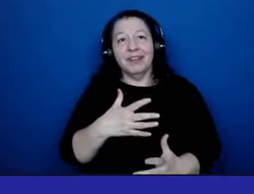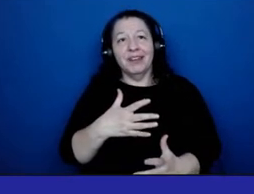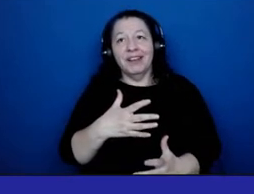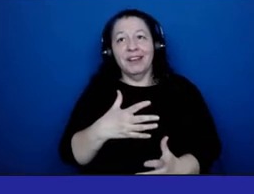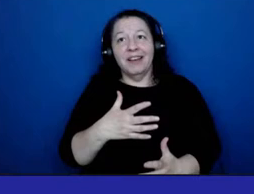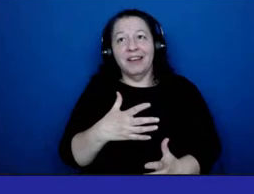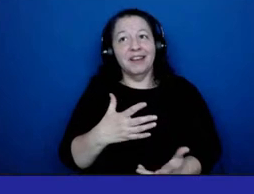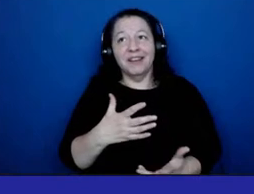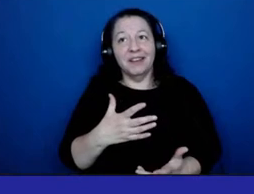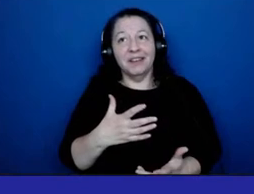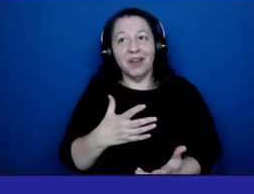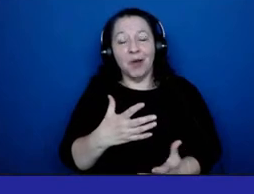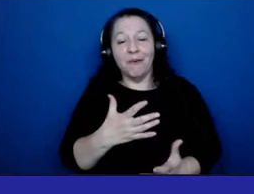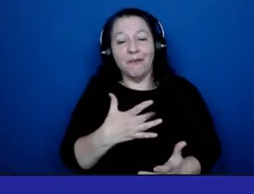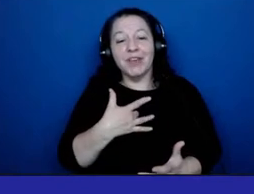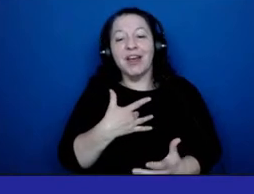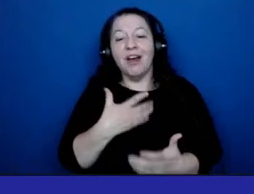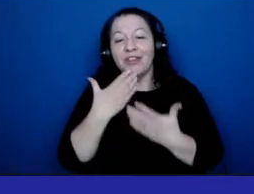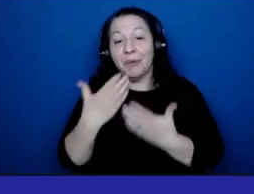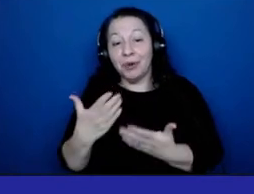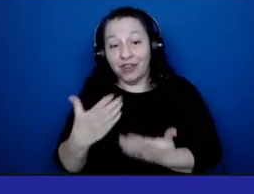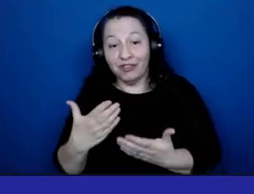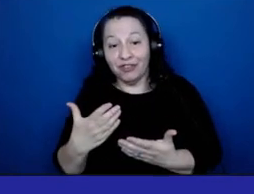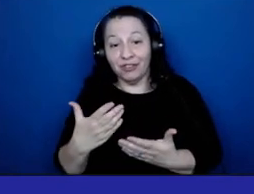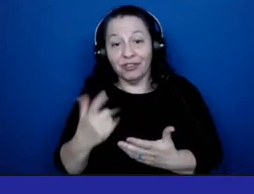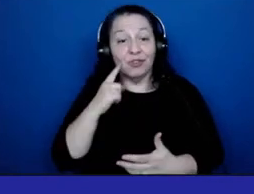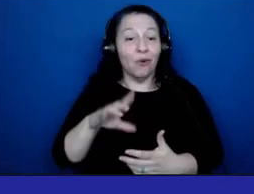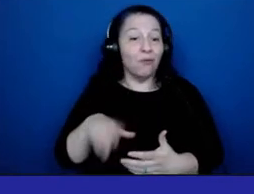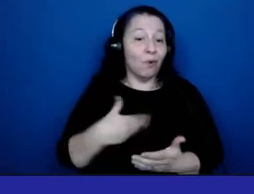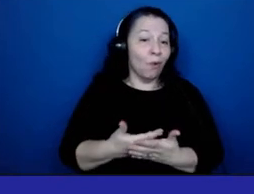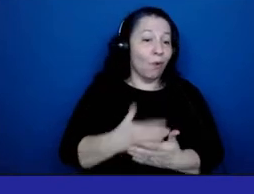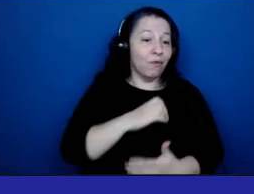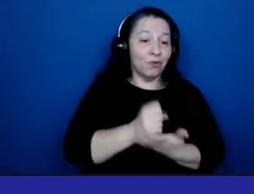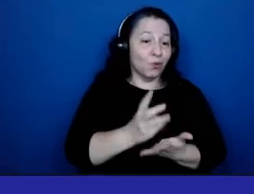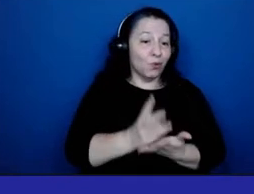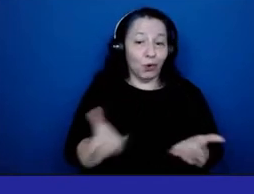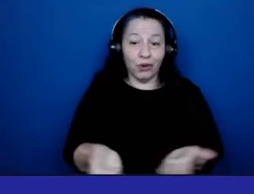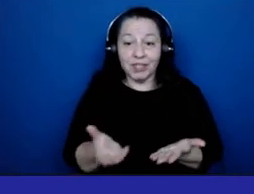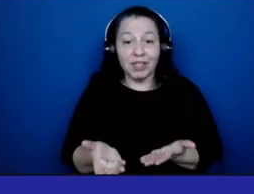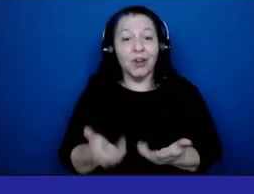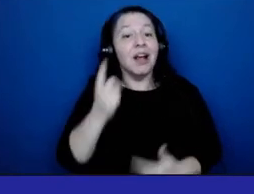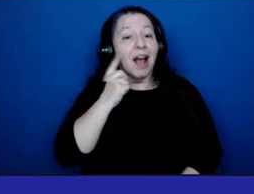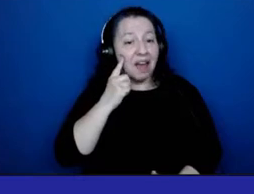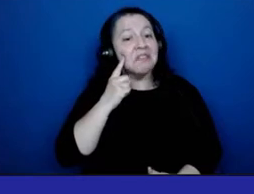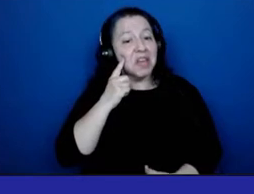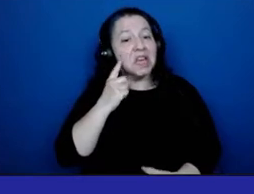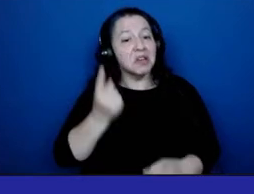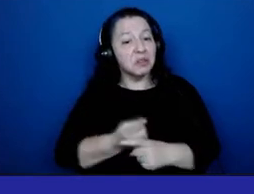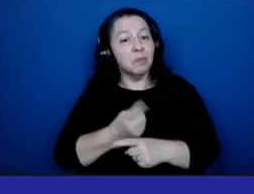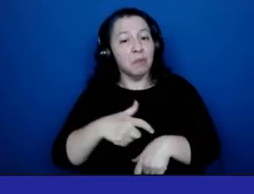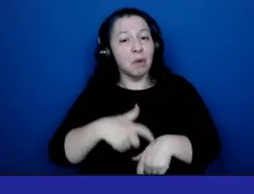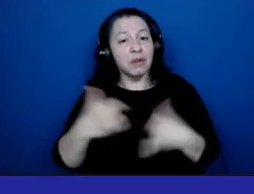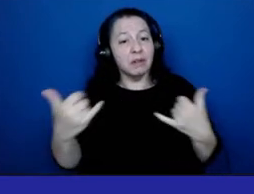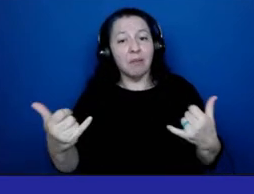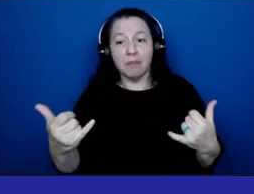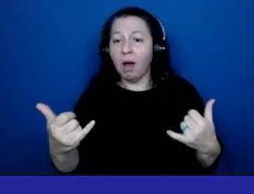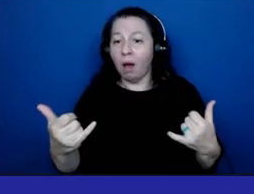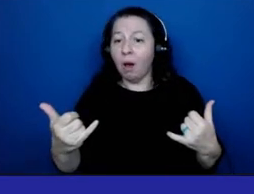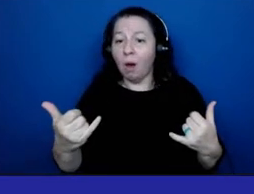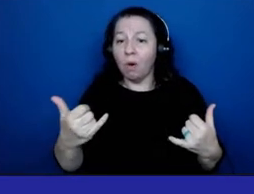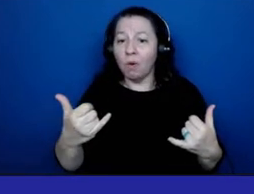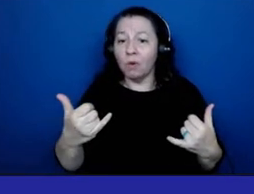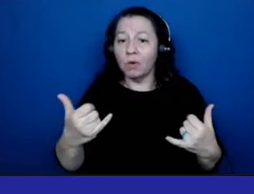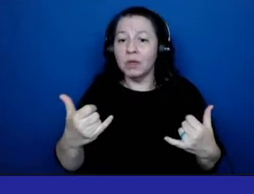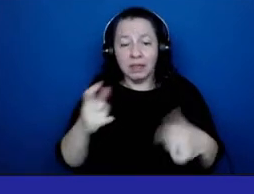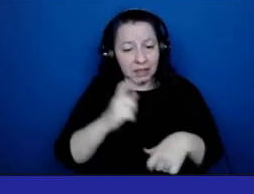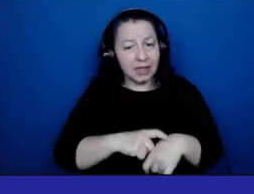on behalf of the social workers here, you know, I think that it's time that we are shown